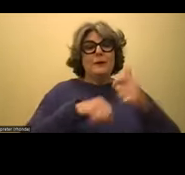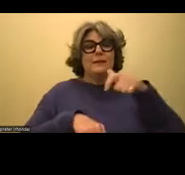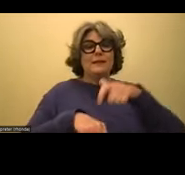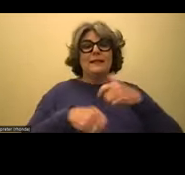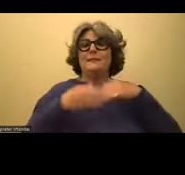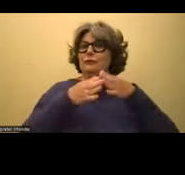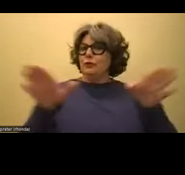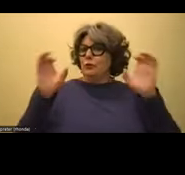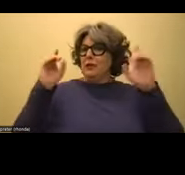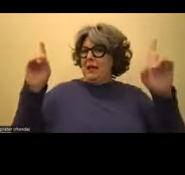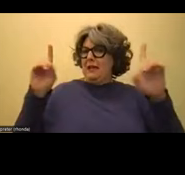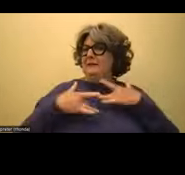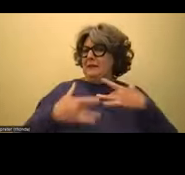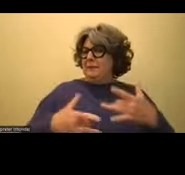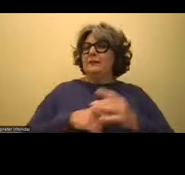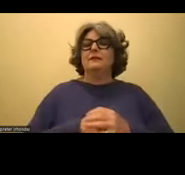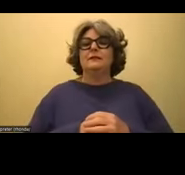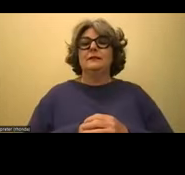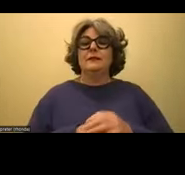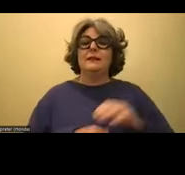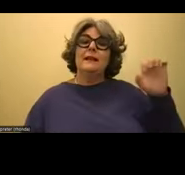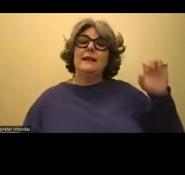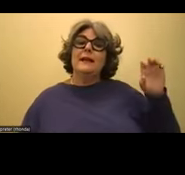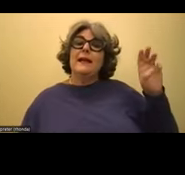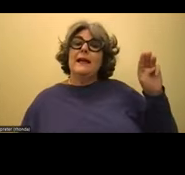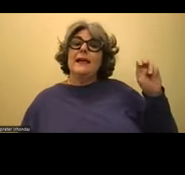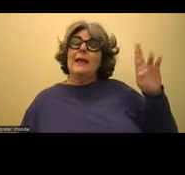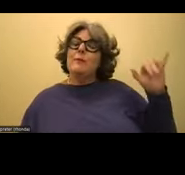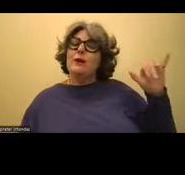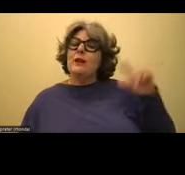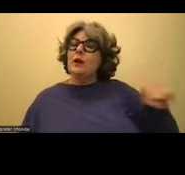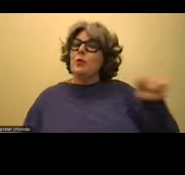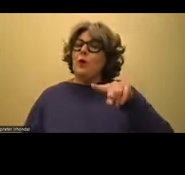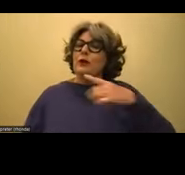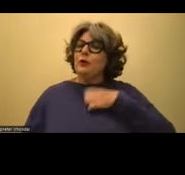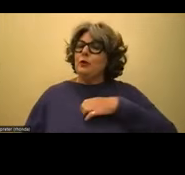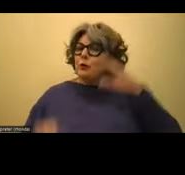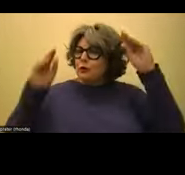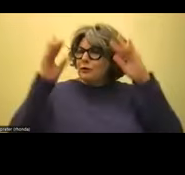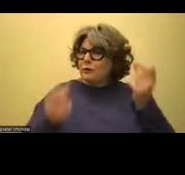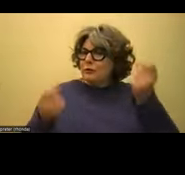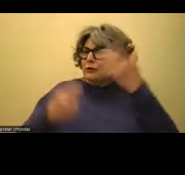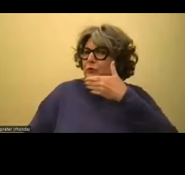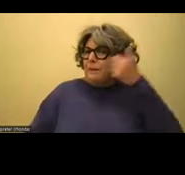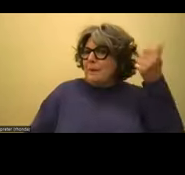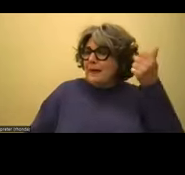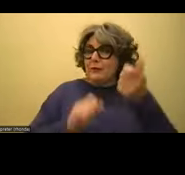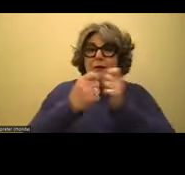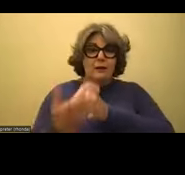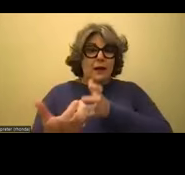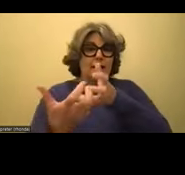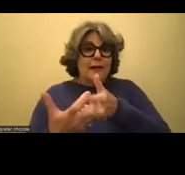general education classroom. Emory, what do you wish your teachers better understood about the accommodations